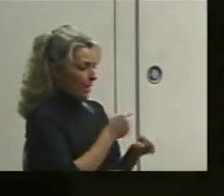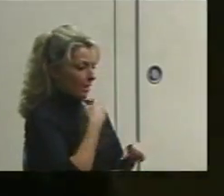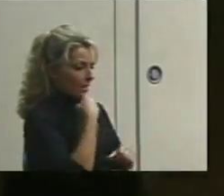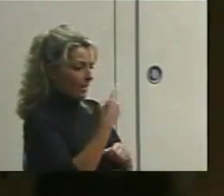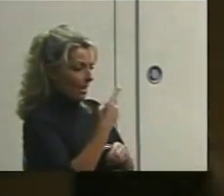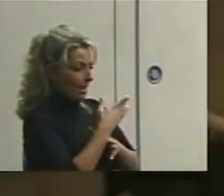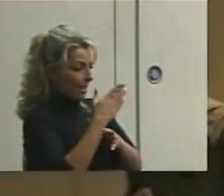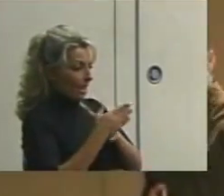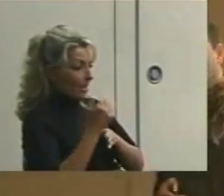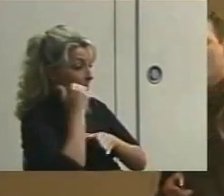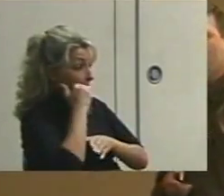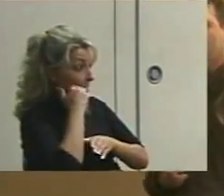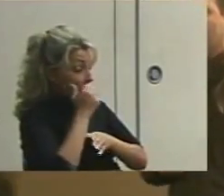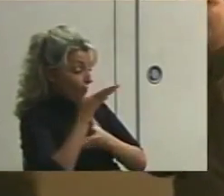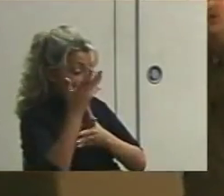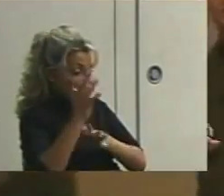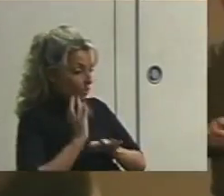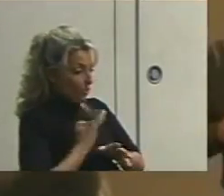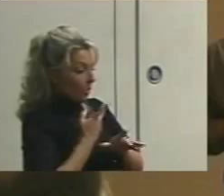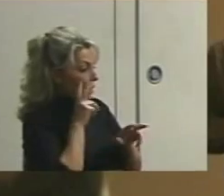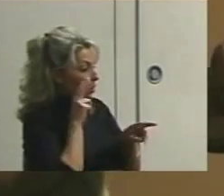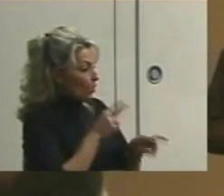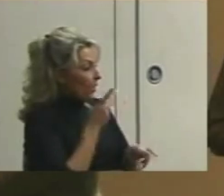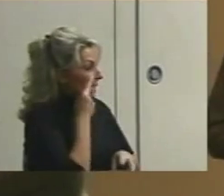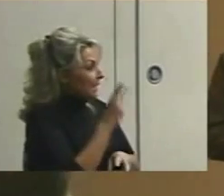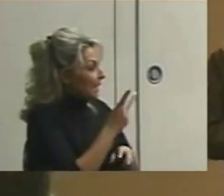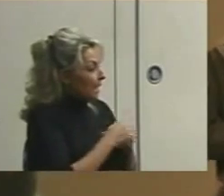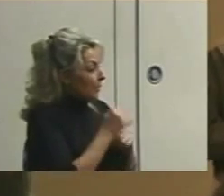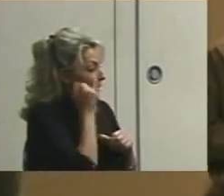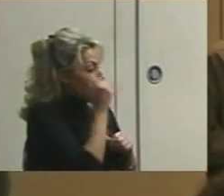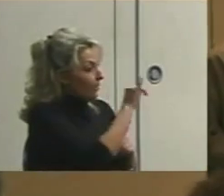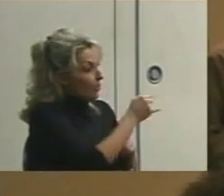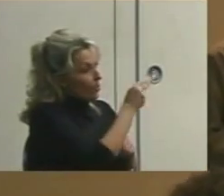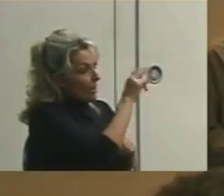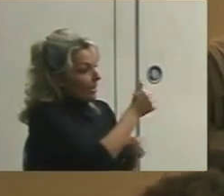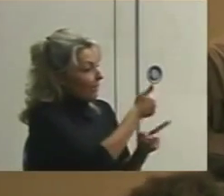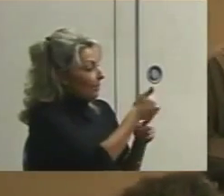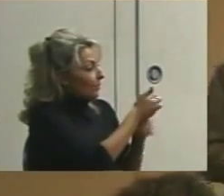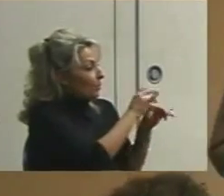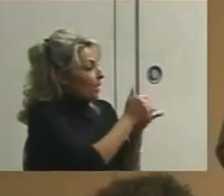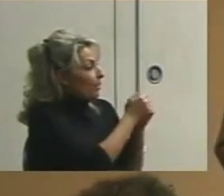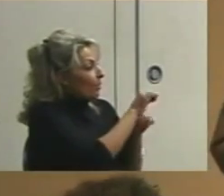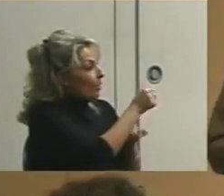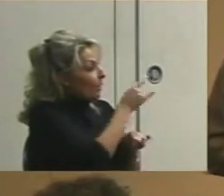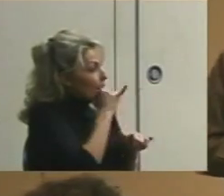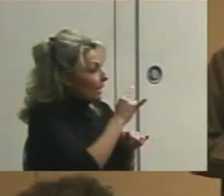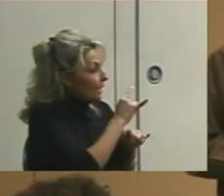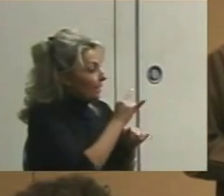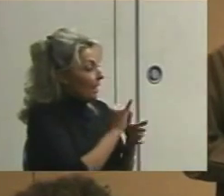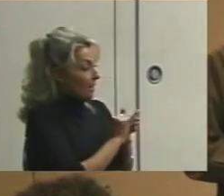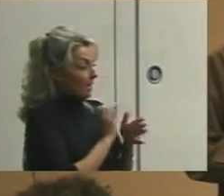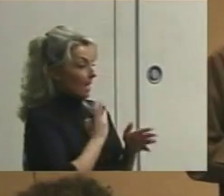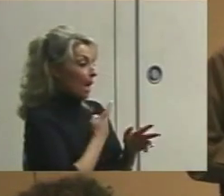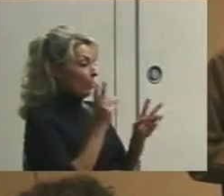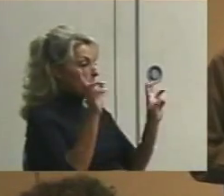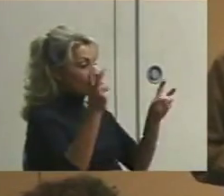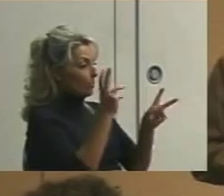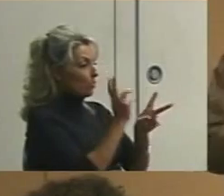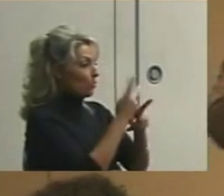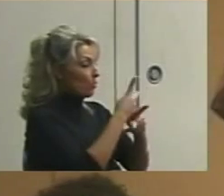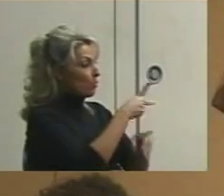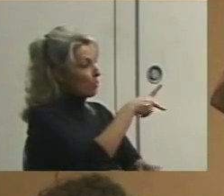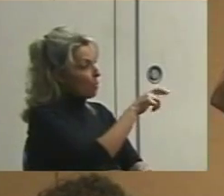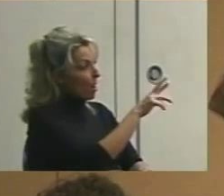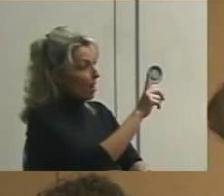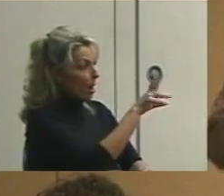at the end of every day, we're going to take a look and see if Johnny is playing with other kids, and that will be our product. We'll take a picture of